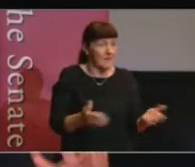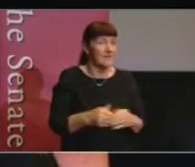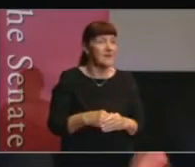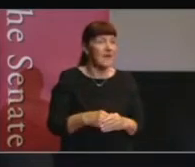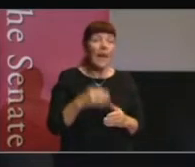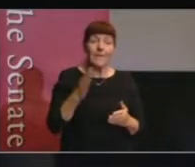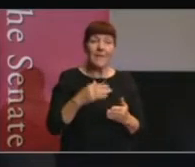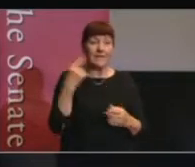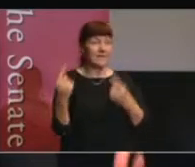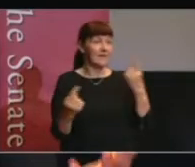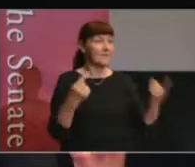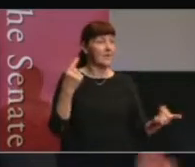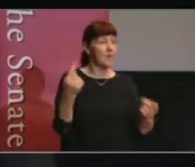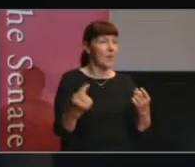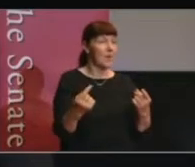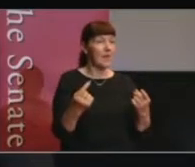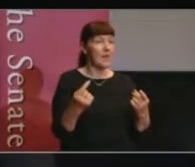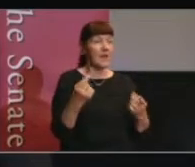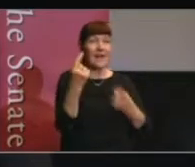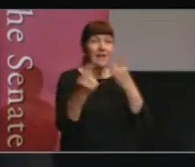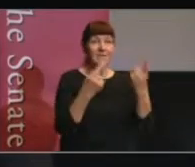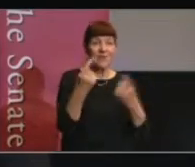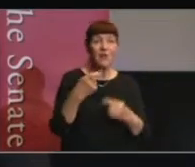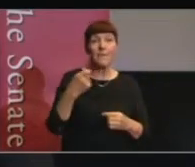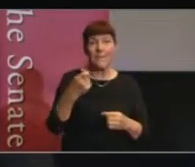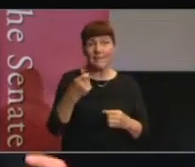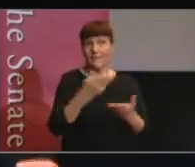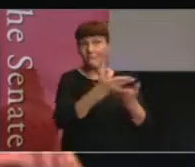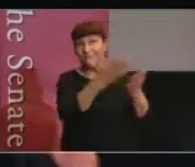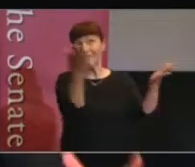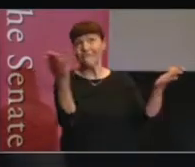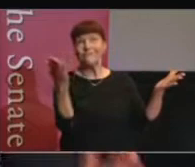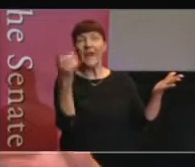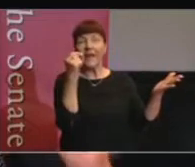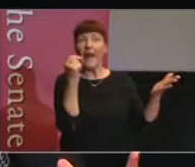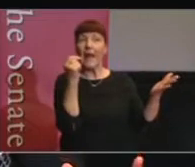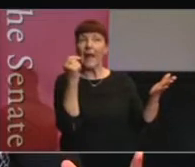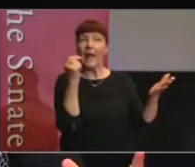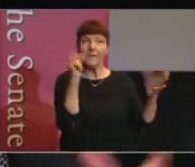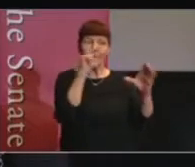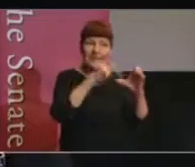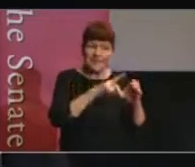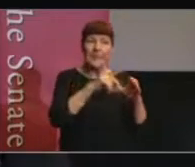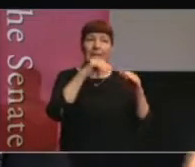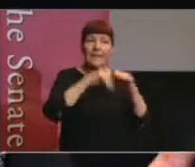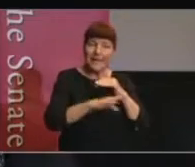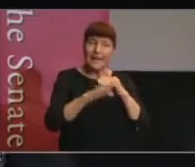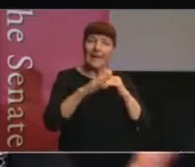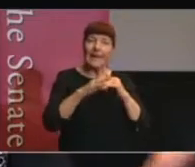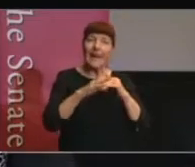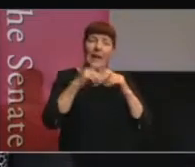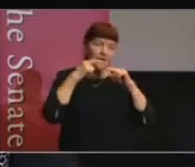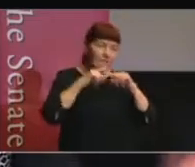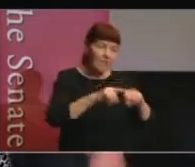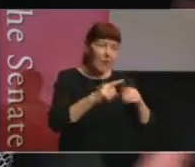that the individual member of the public can participate and follow what's happening without some